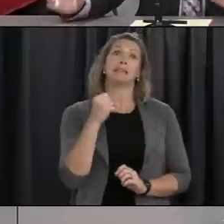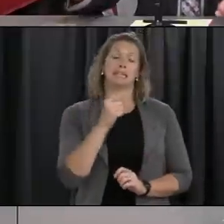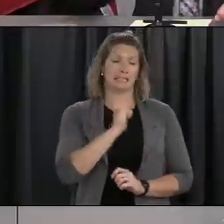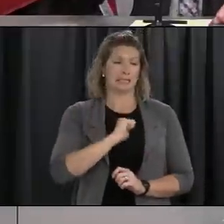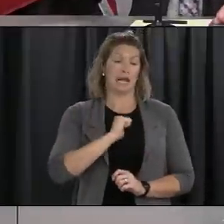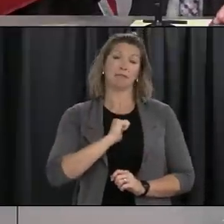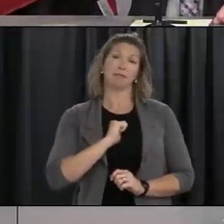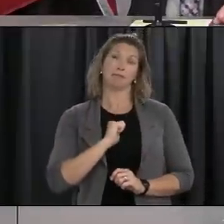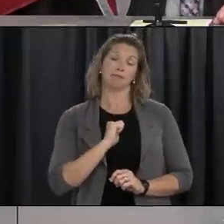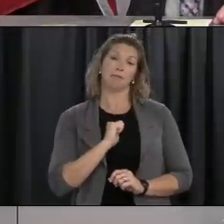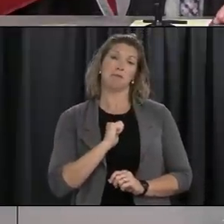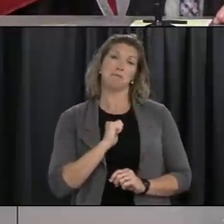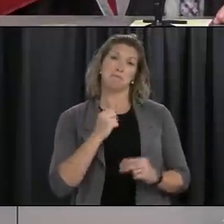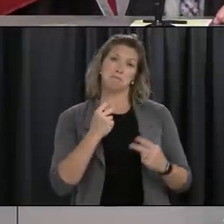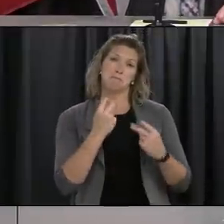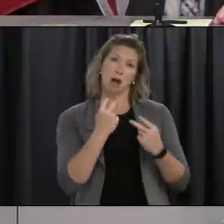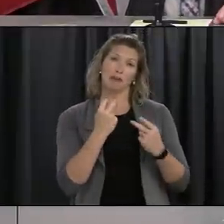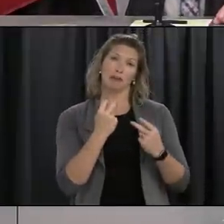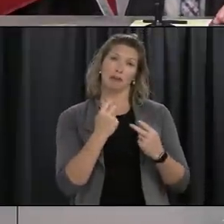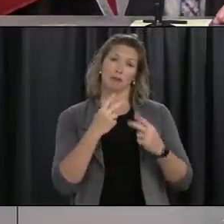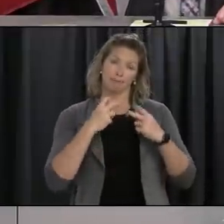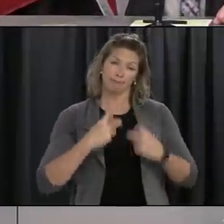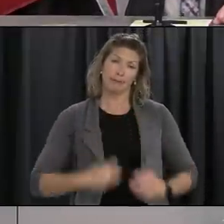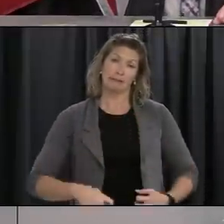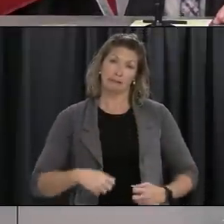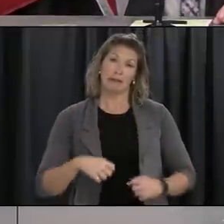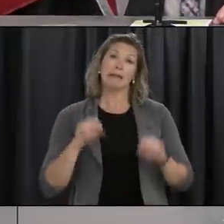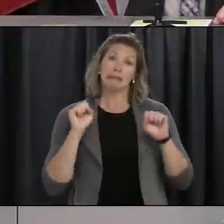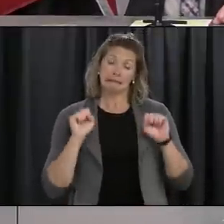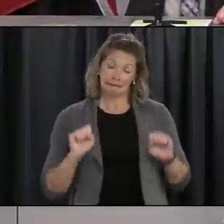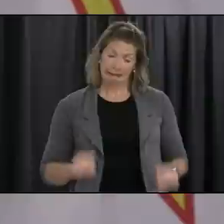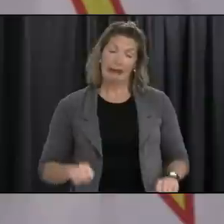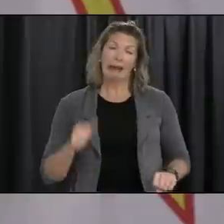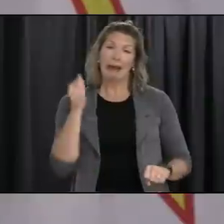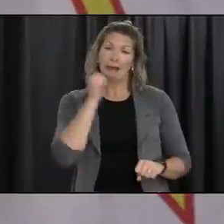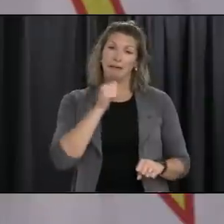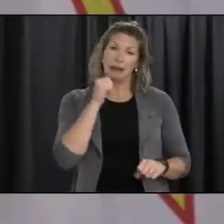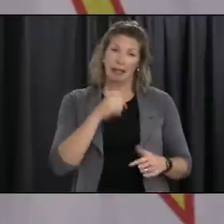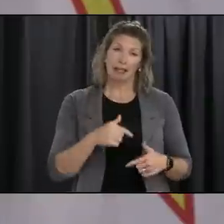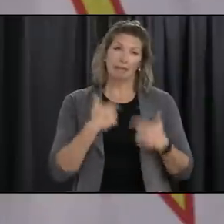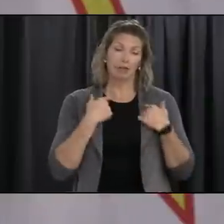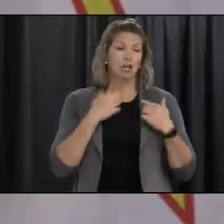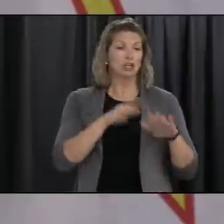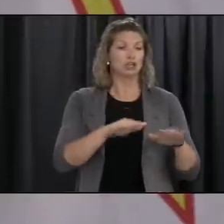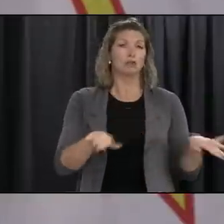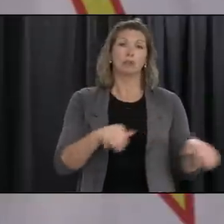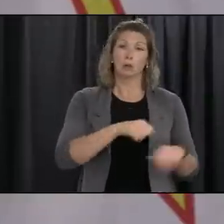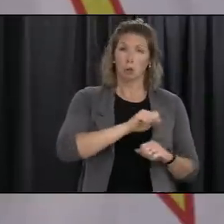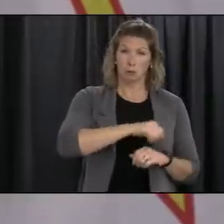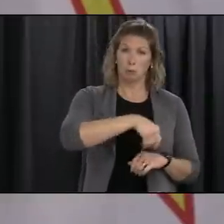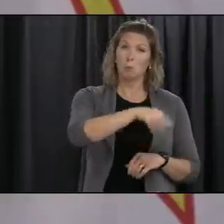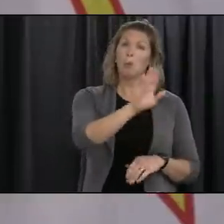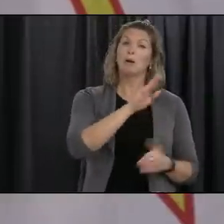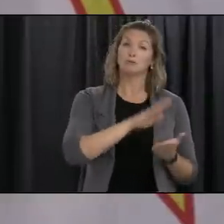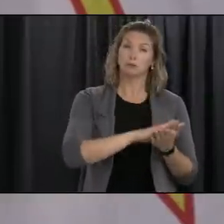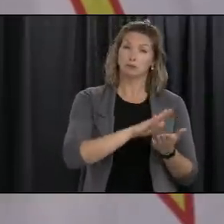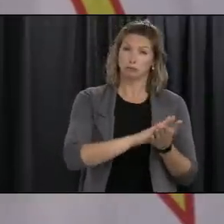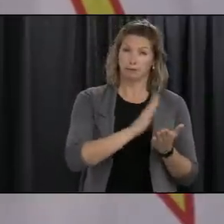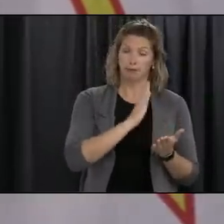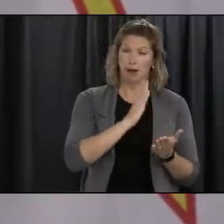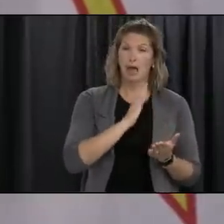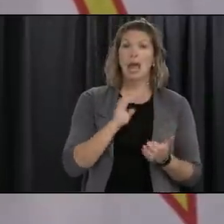you can continue your daily life you can go to work you can children can go to school so what what they would do is follow the the